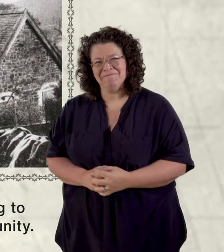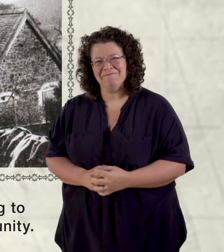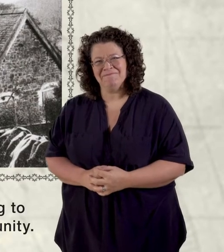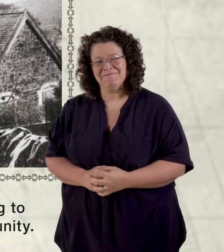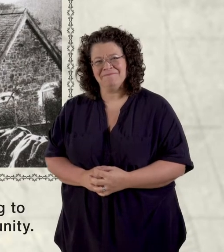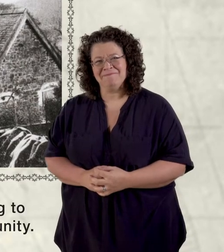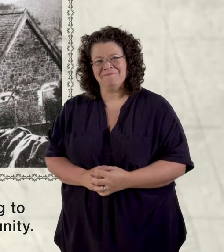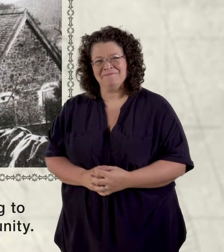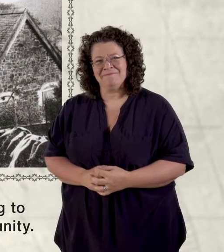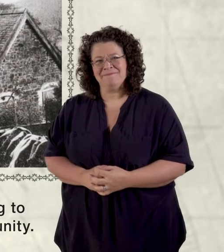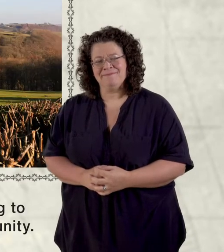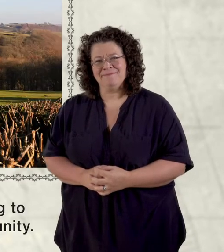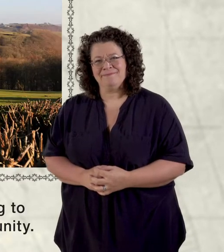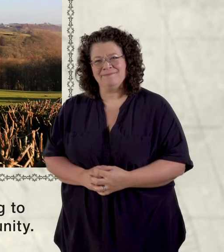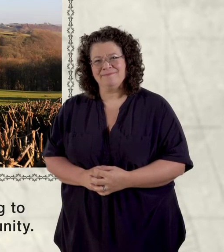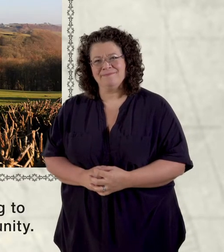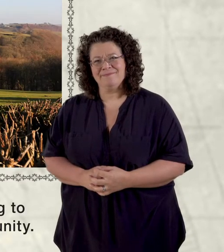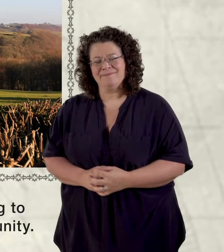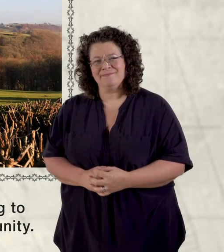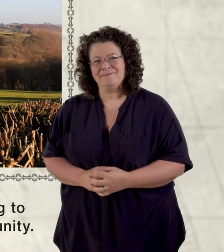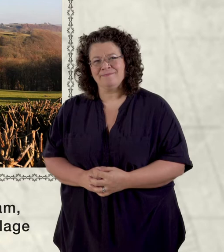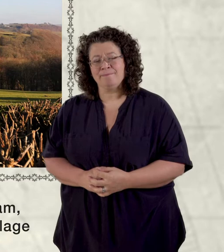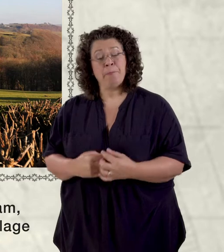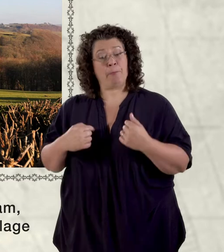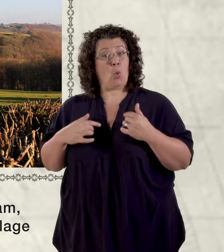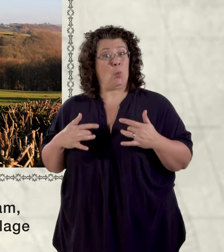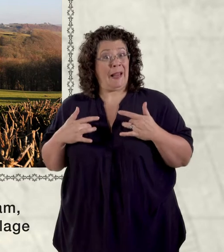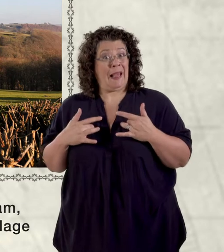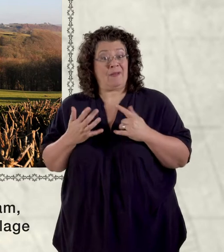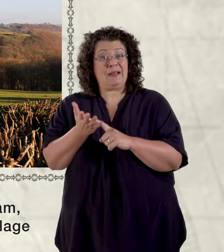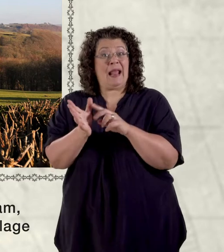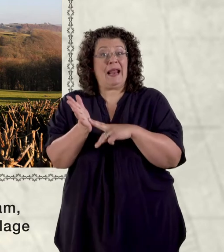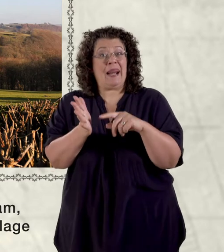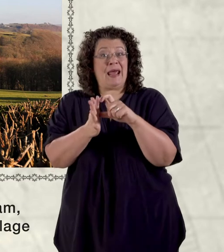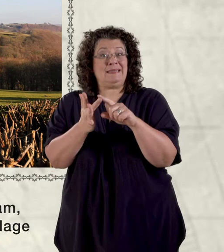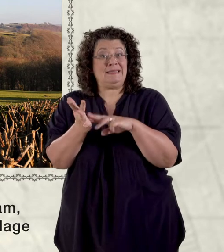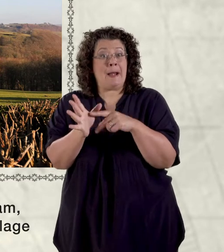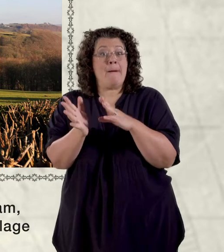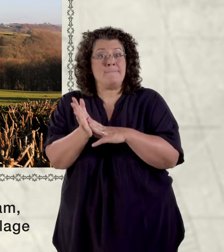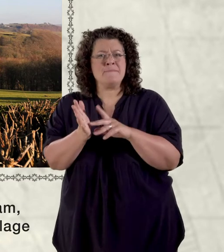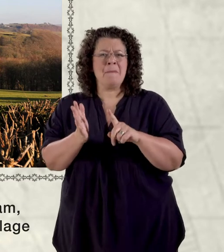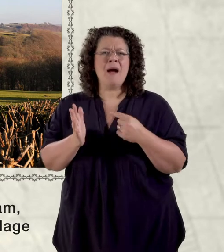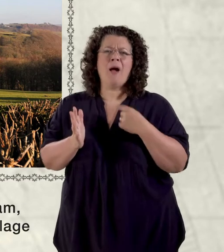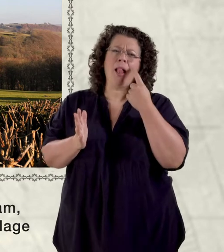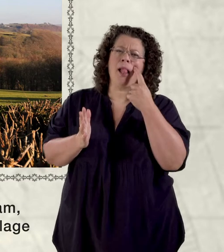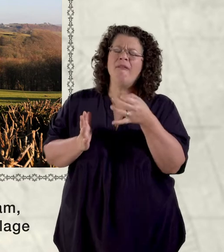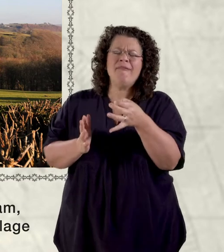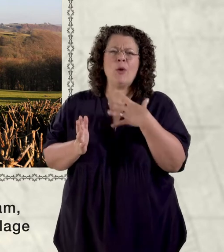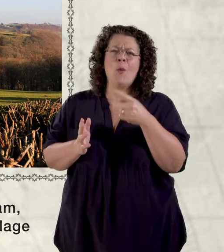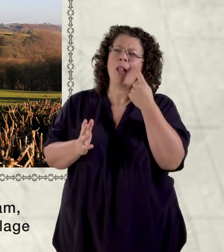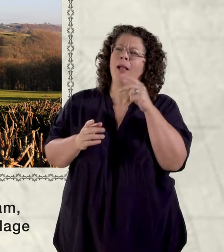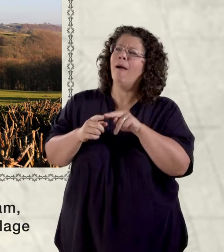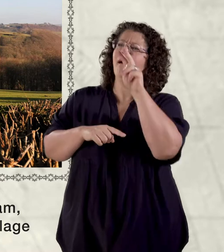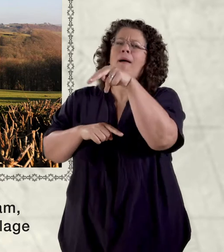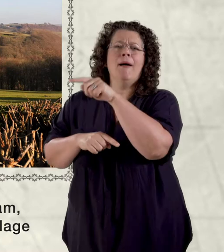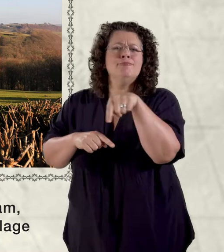single opportunity and even though we lived in llandinav i was very eager to see